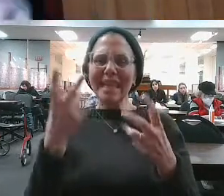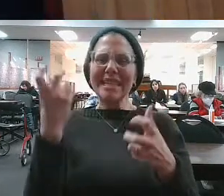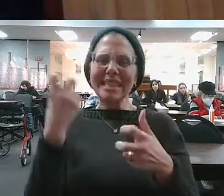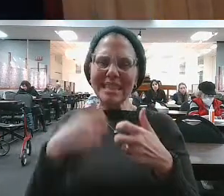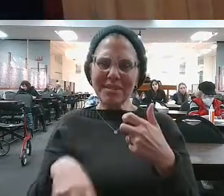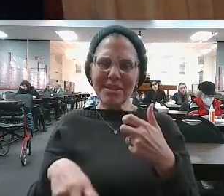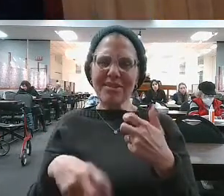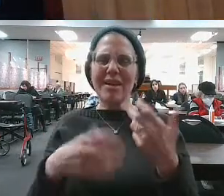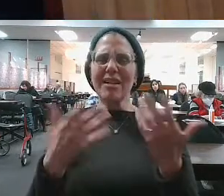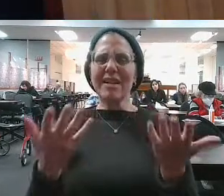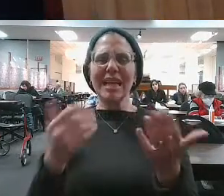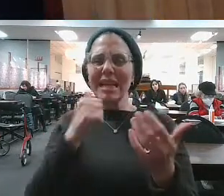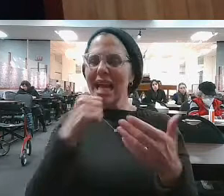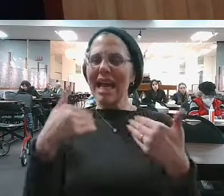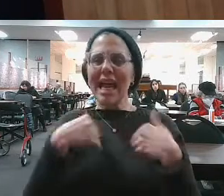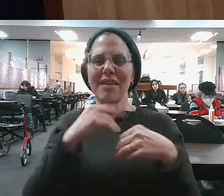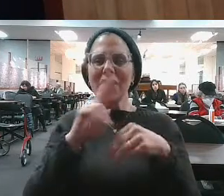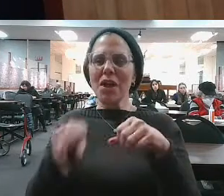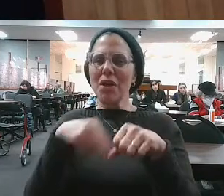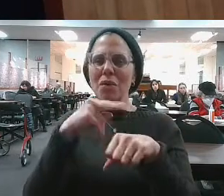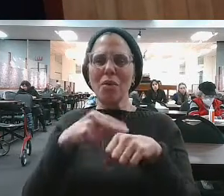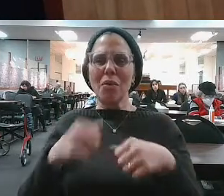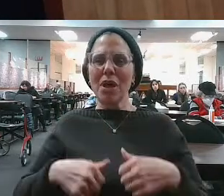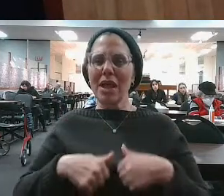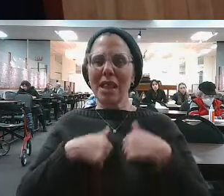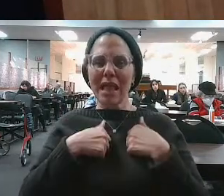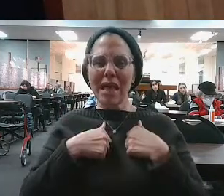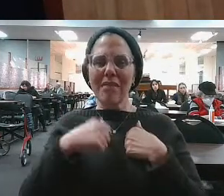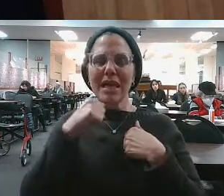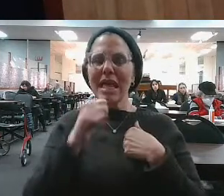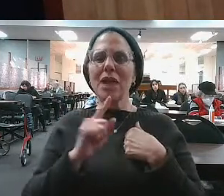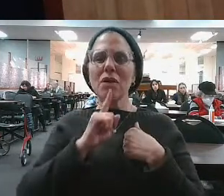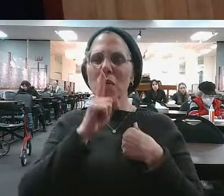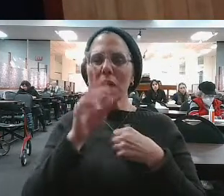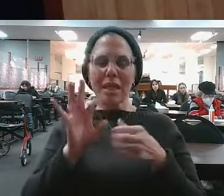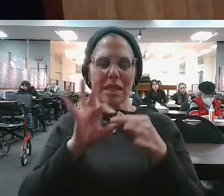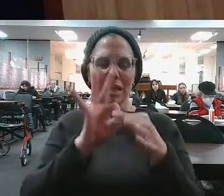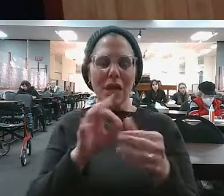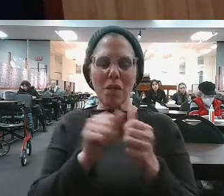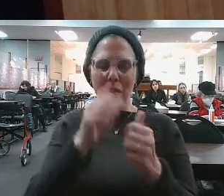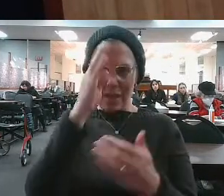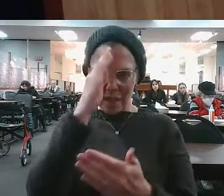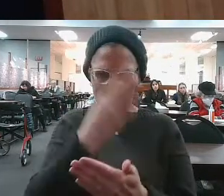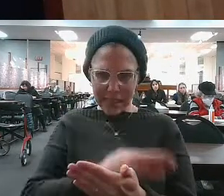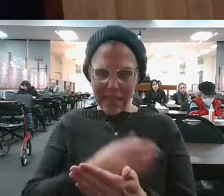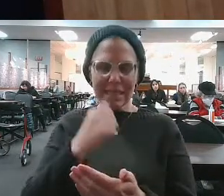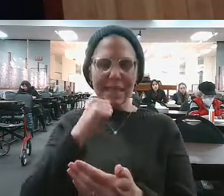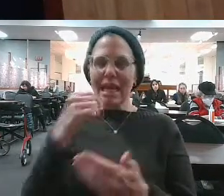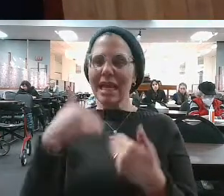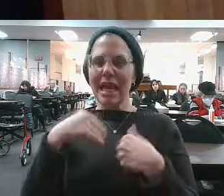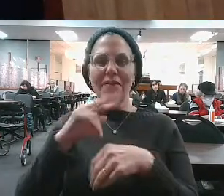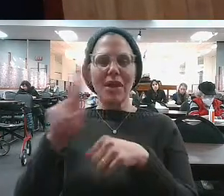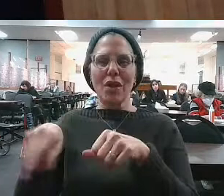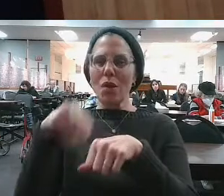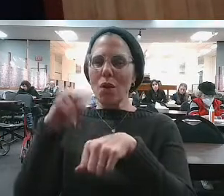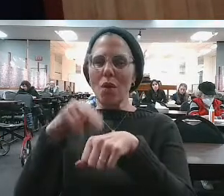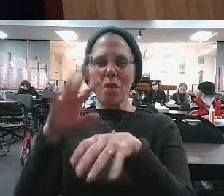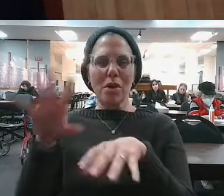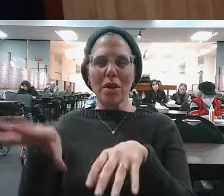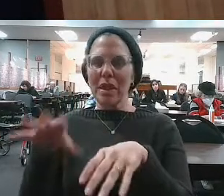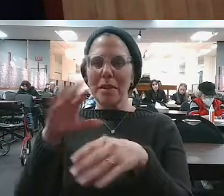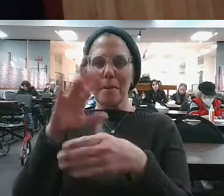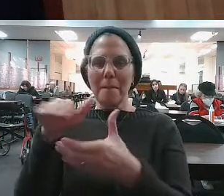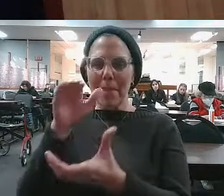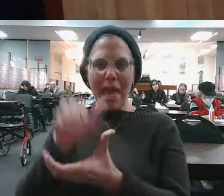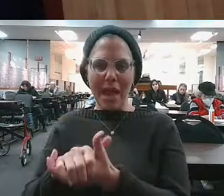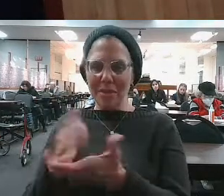of the trappings of normal life. It's a really difficult life. So look what the Hassan Sofra says. Left